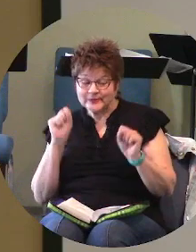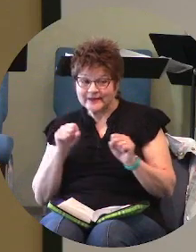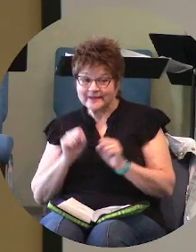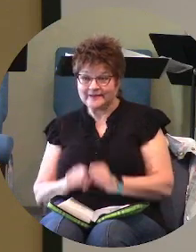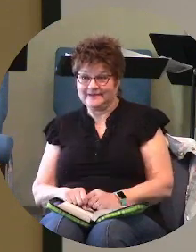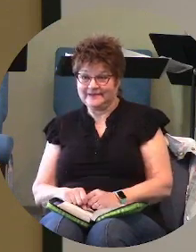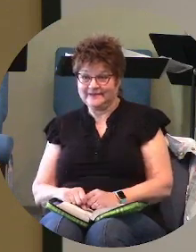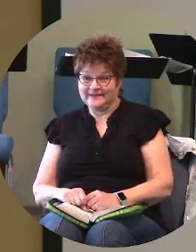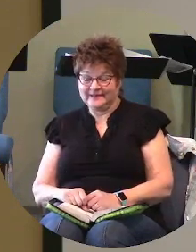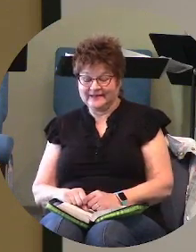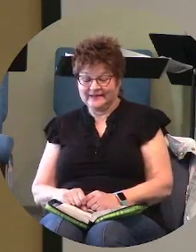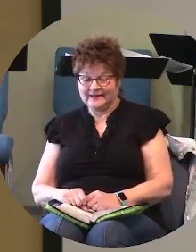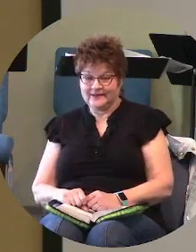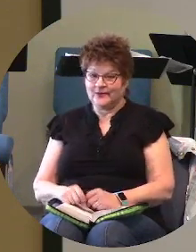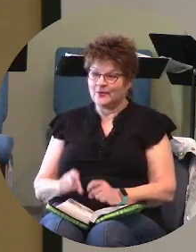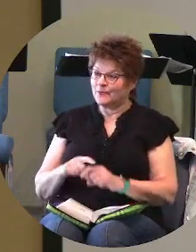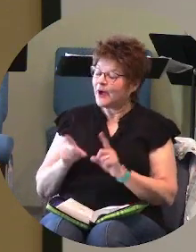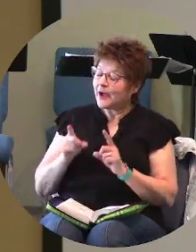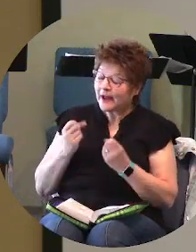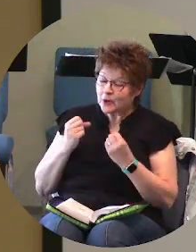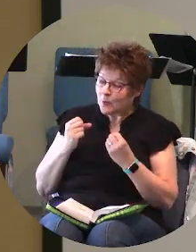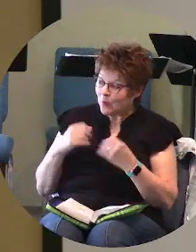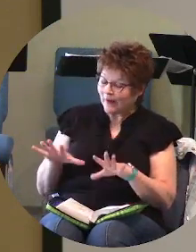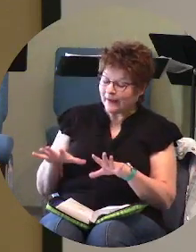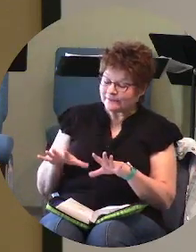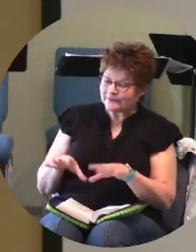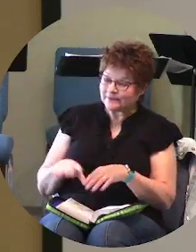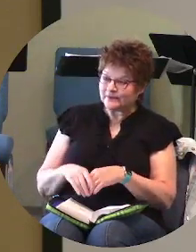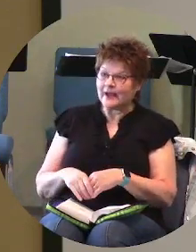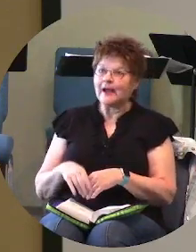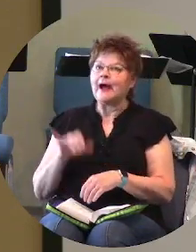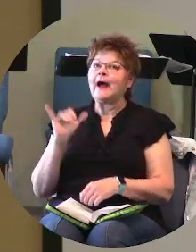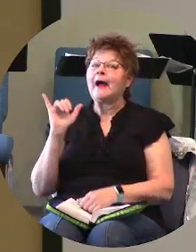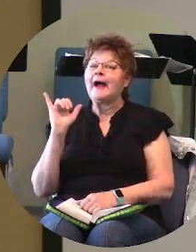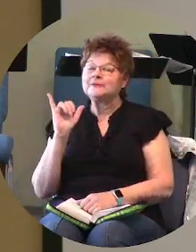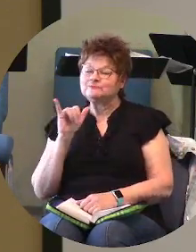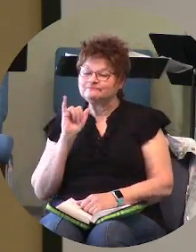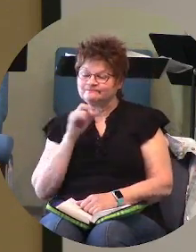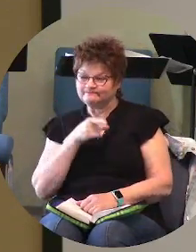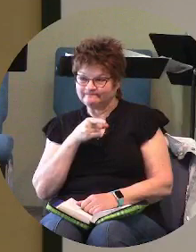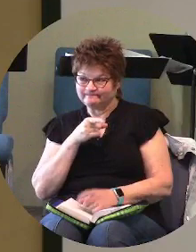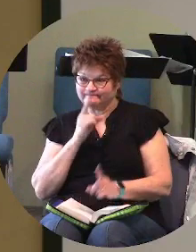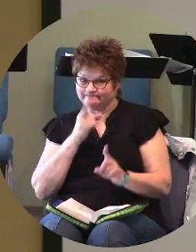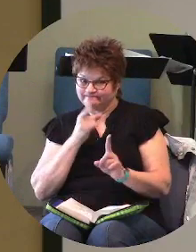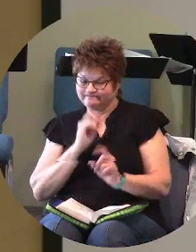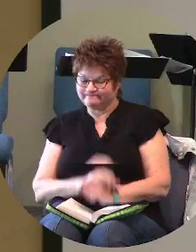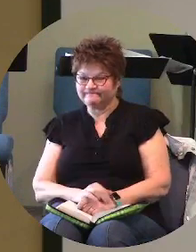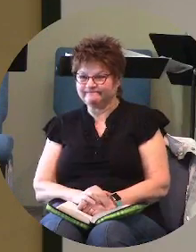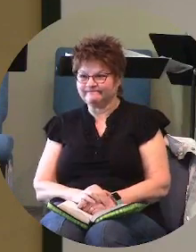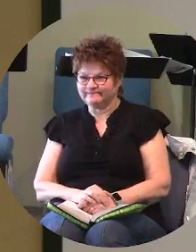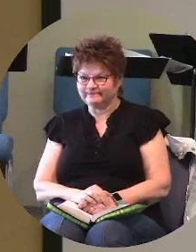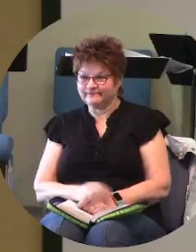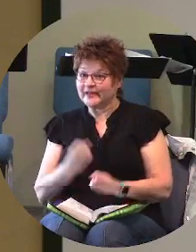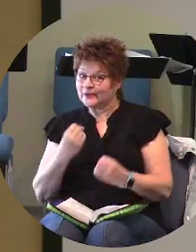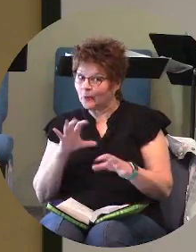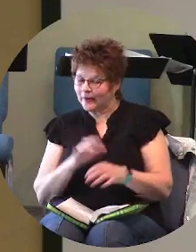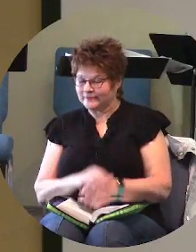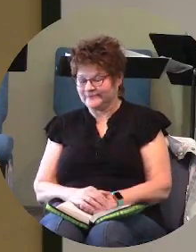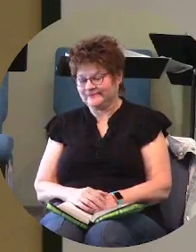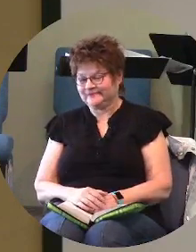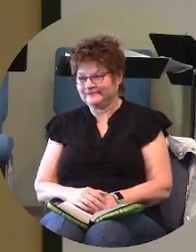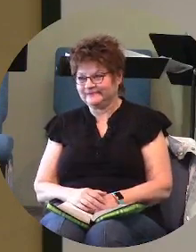but i don't want to ah that's the key i don't want to